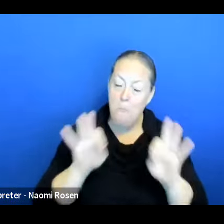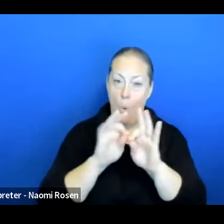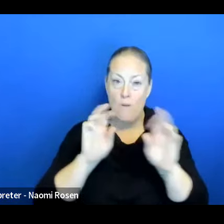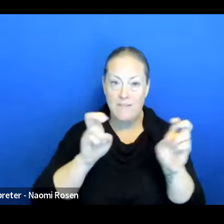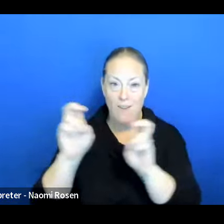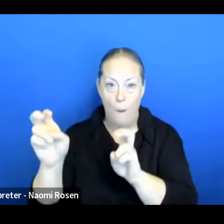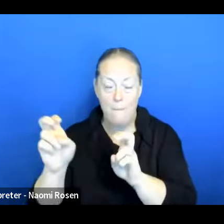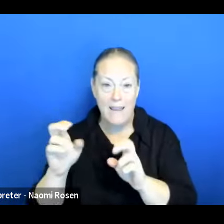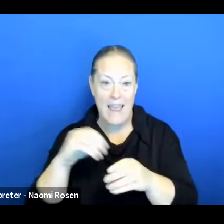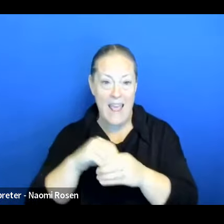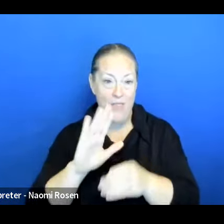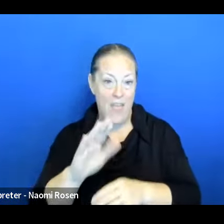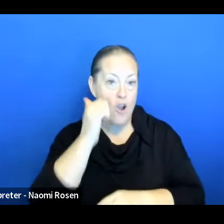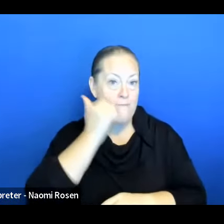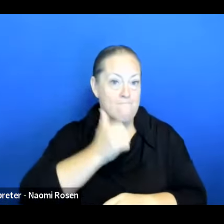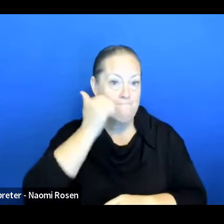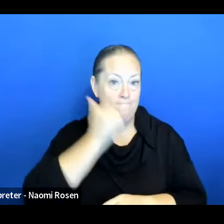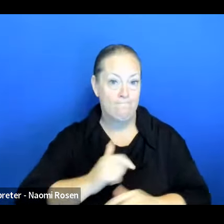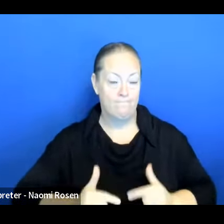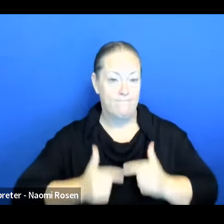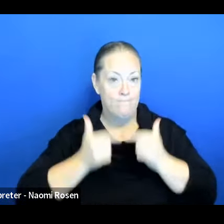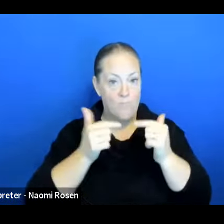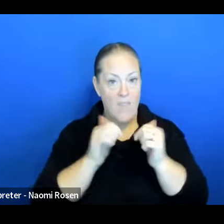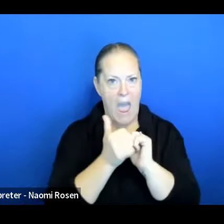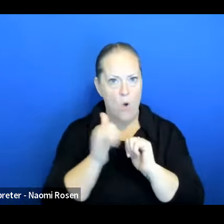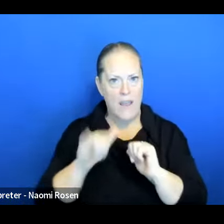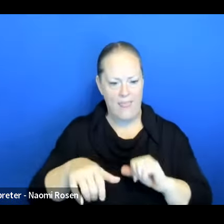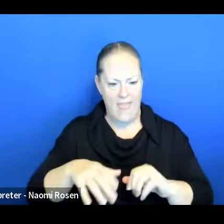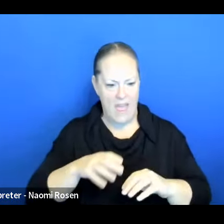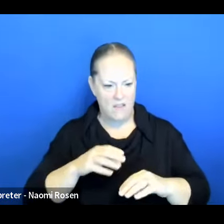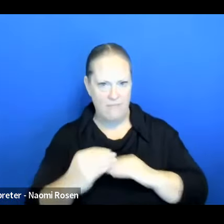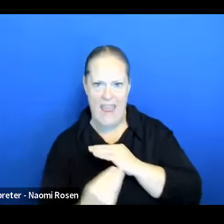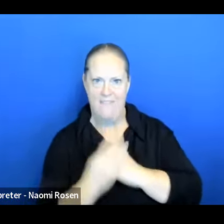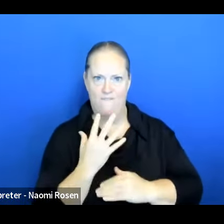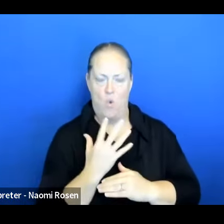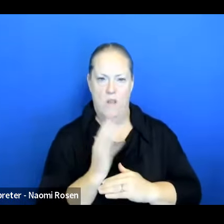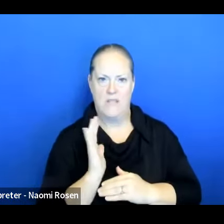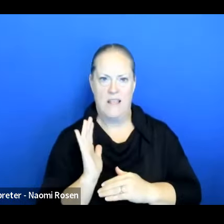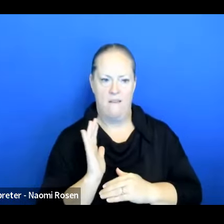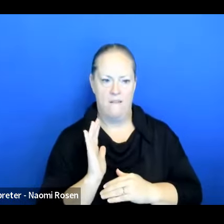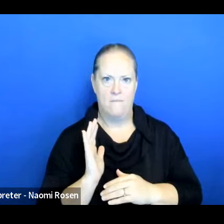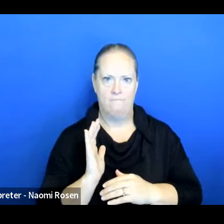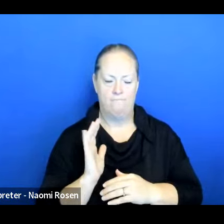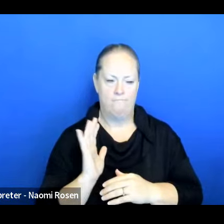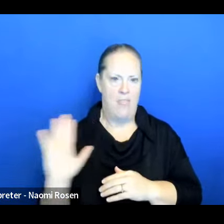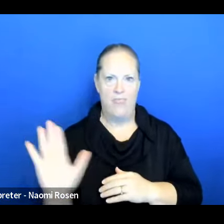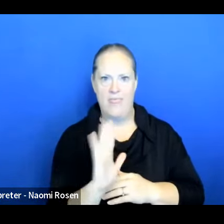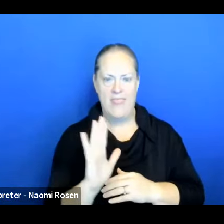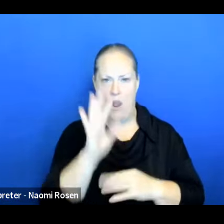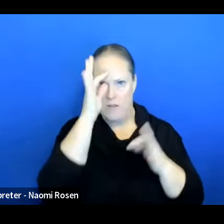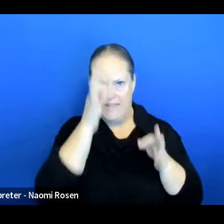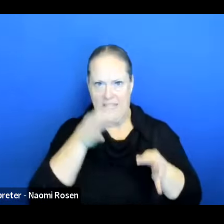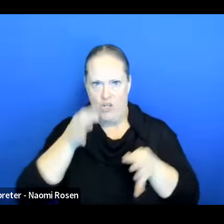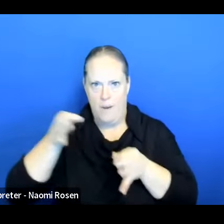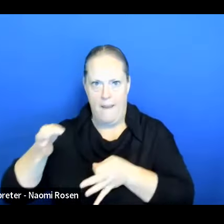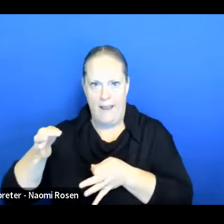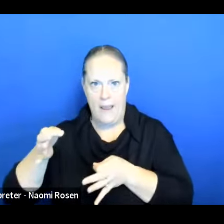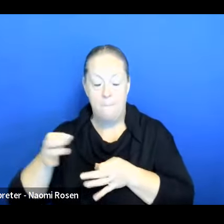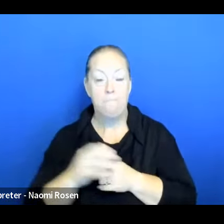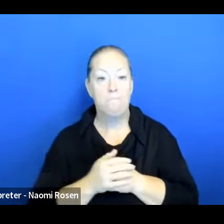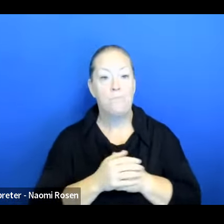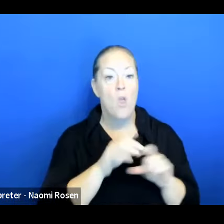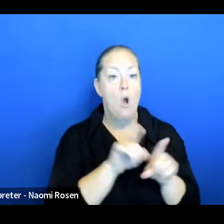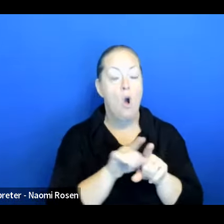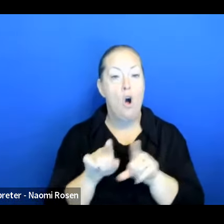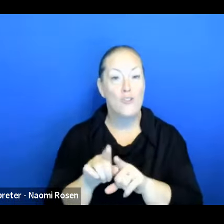day life? And how can they can that influence their decision making? Also keep like